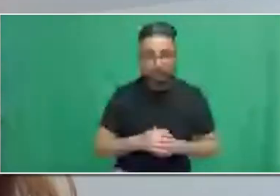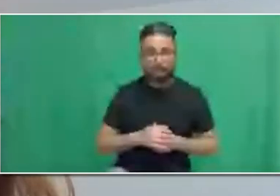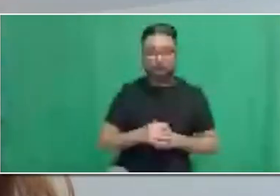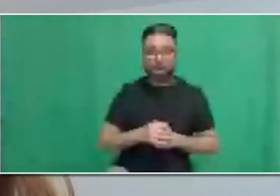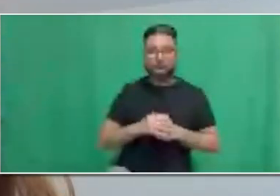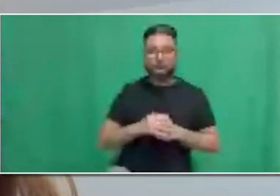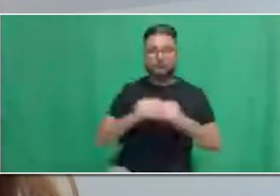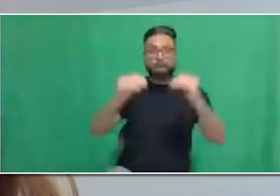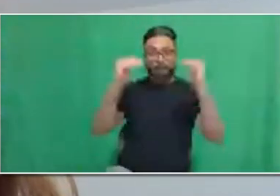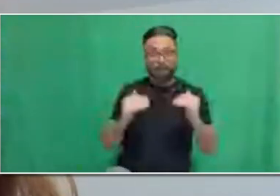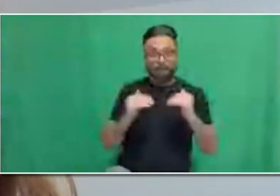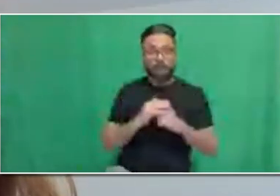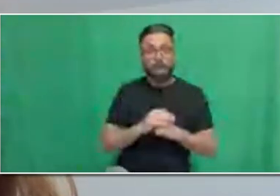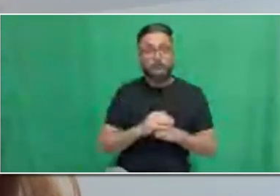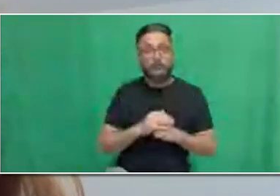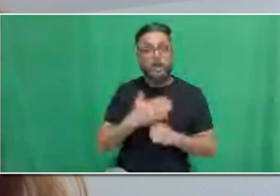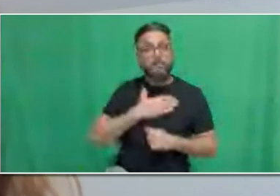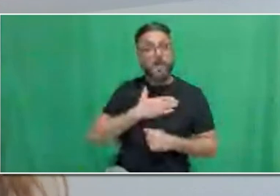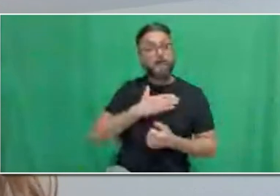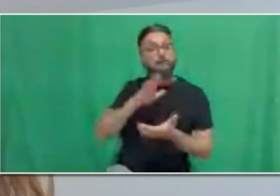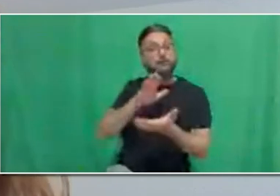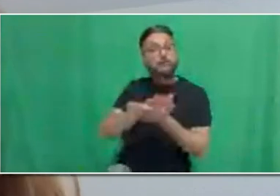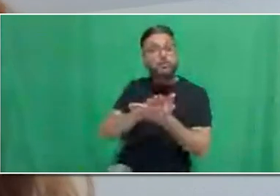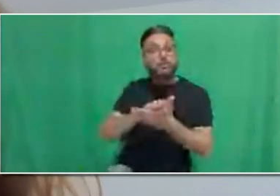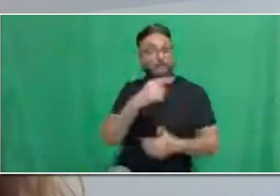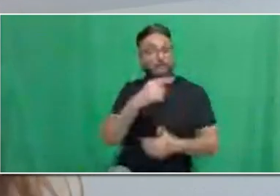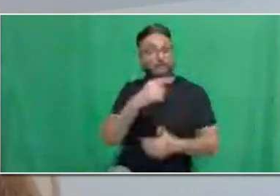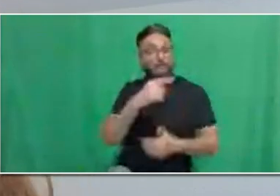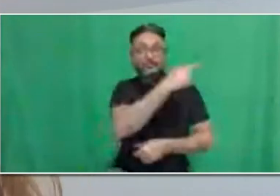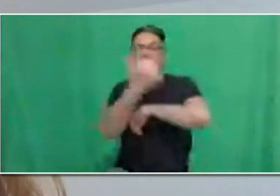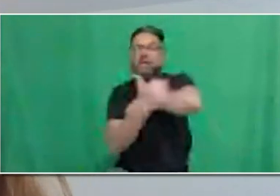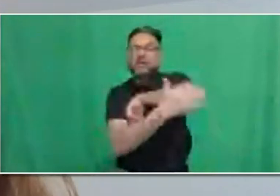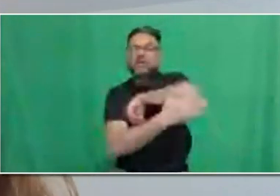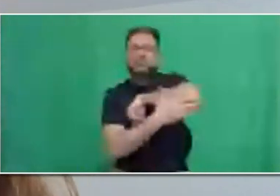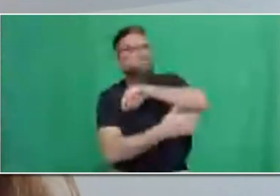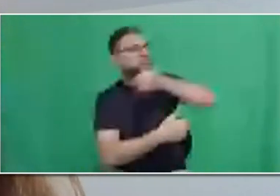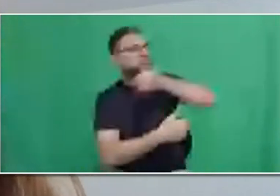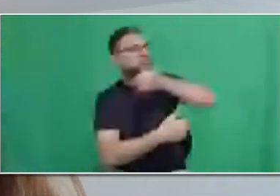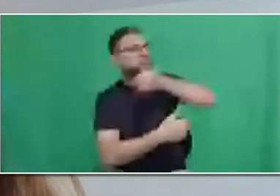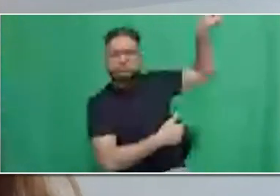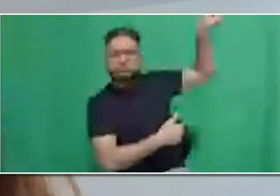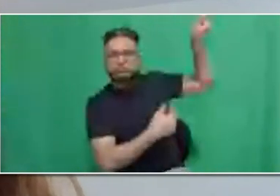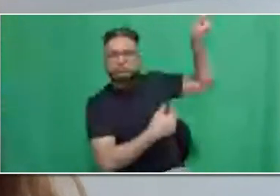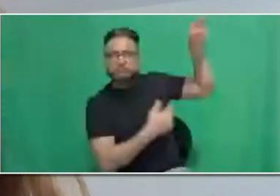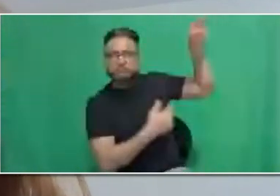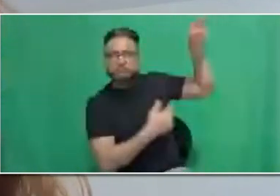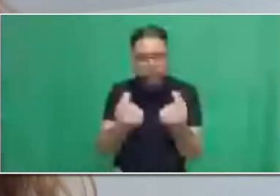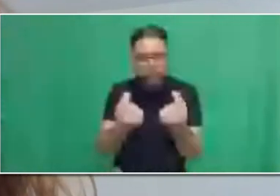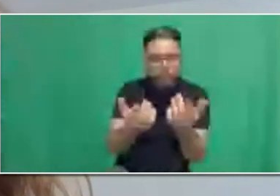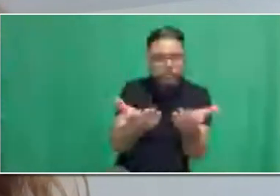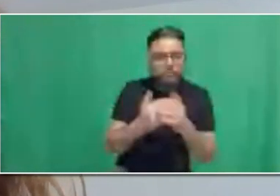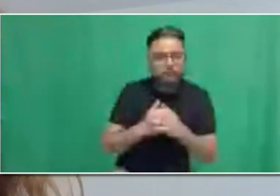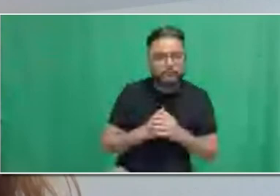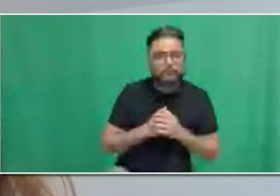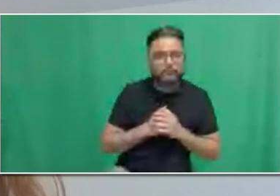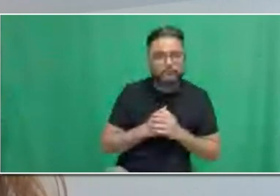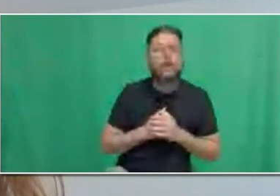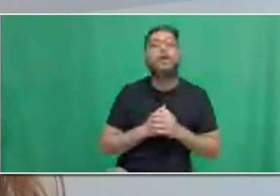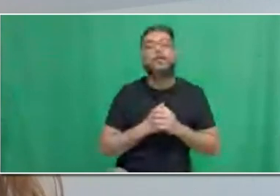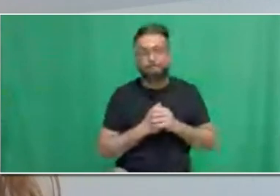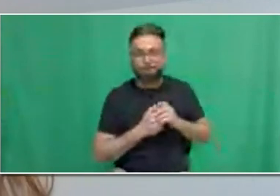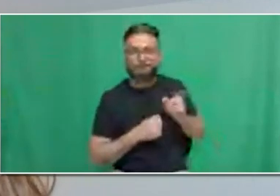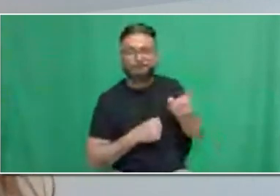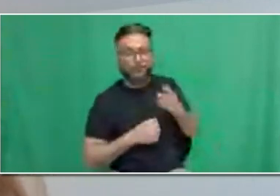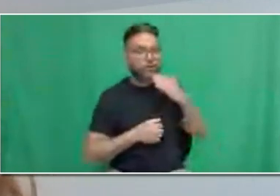Yeah, that's a good question. So, any education completed outside of Canada needs to be evaluated. We do